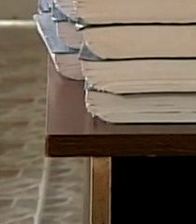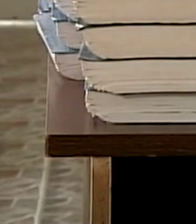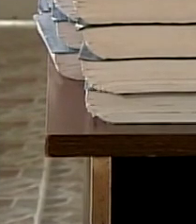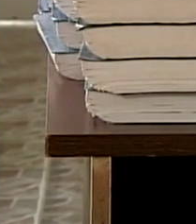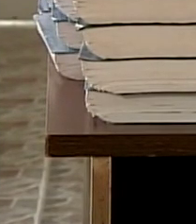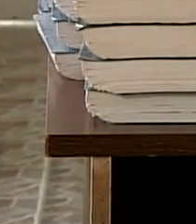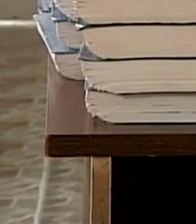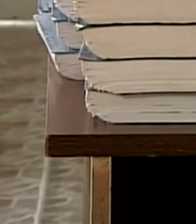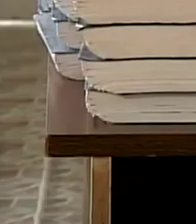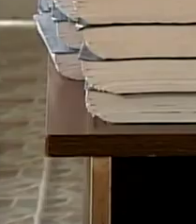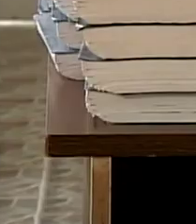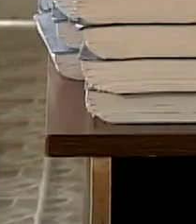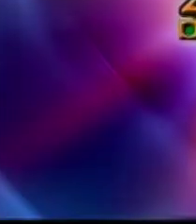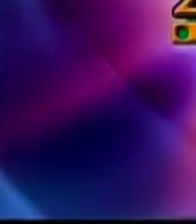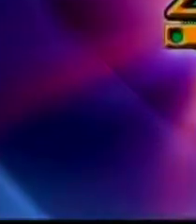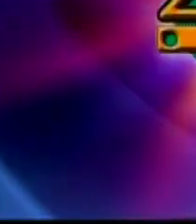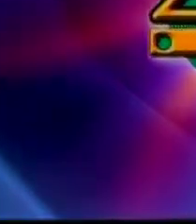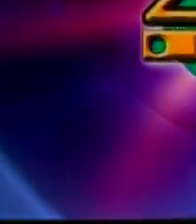starts right now.